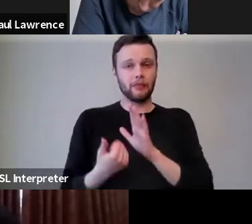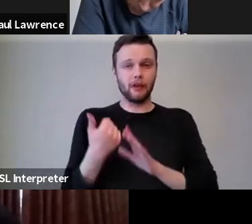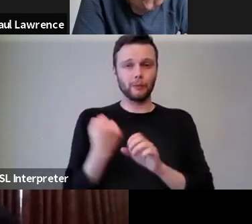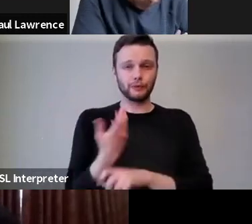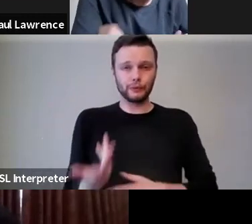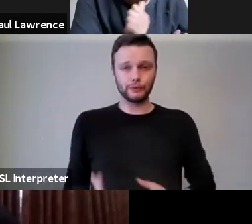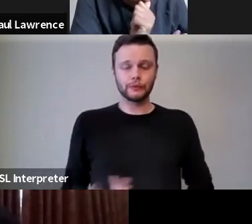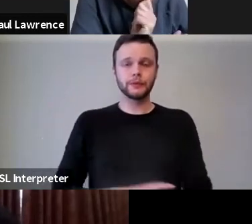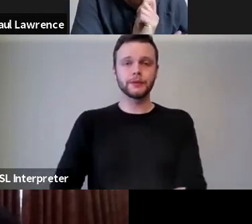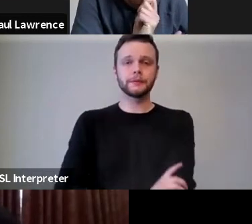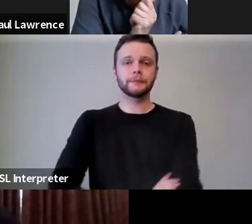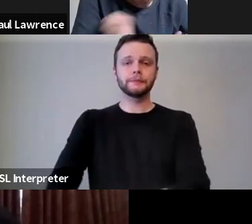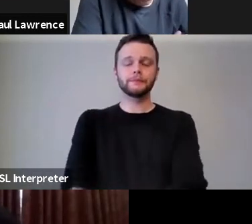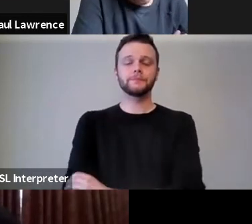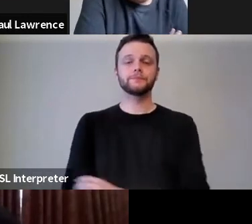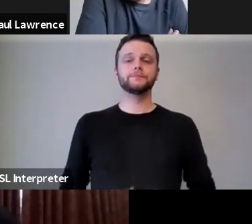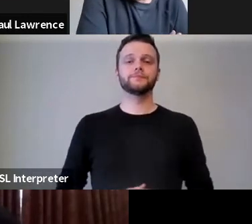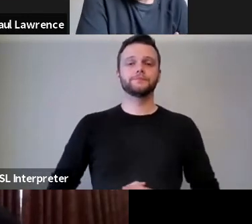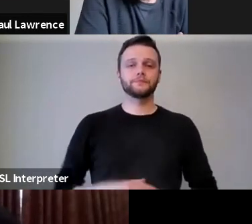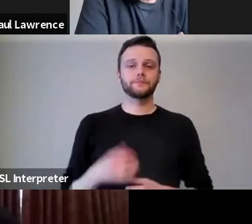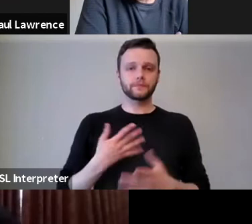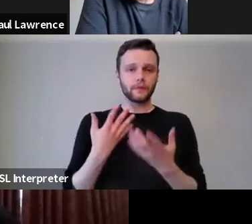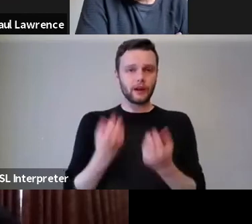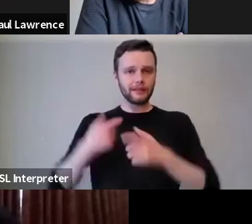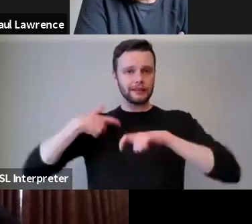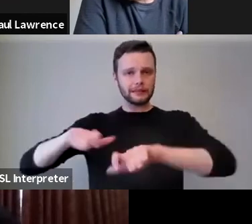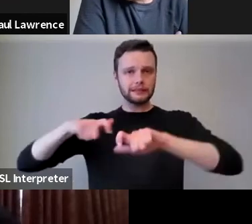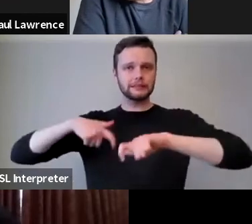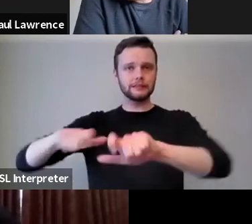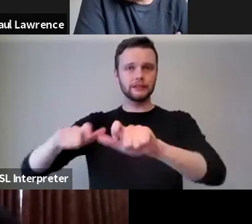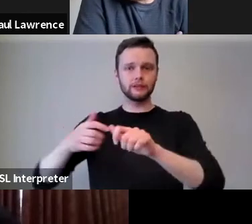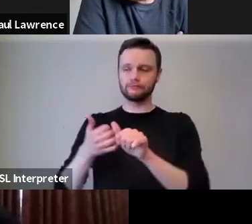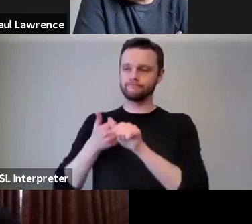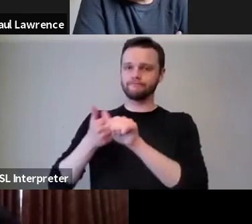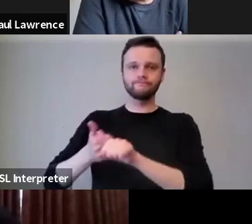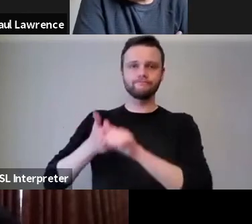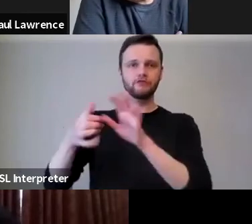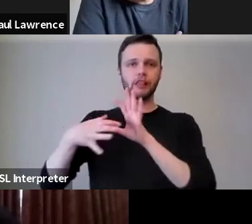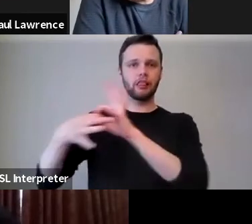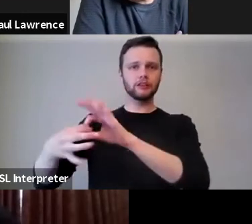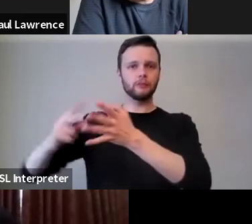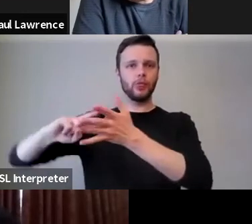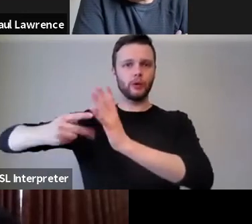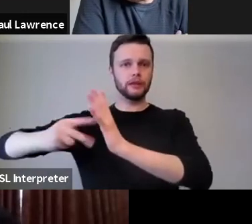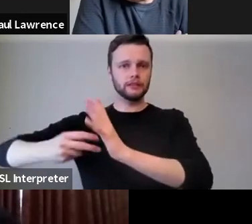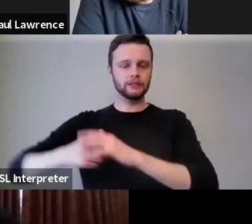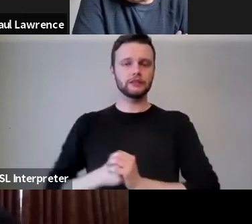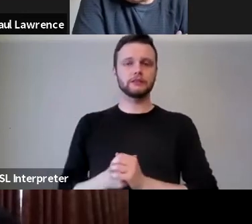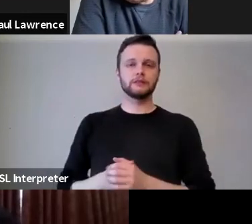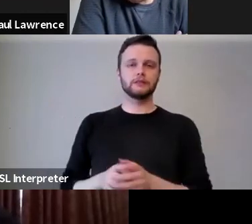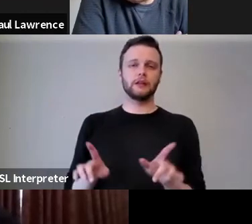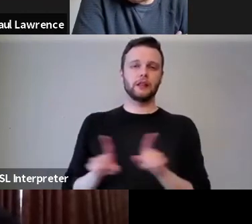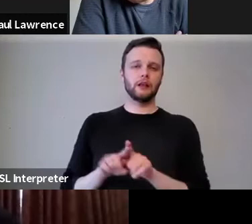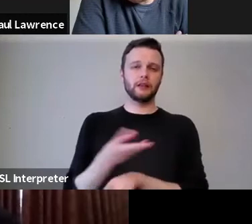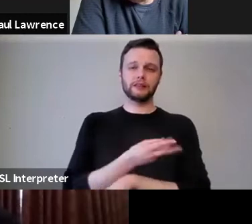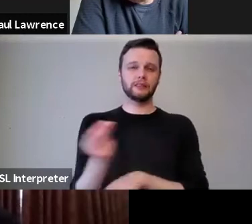transpired. But we have continued our sponsorship relationship with some organisations, so like some in the